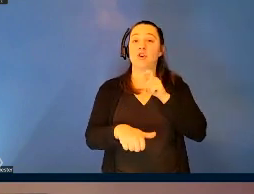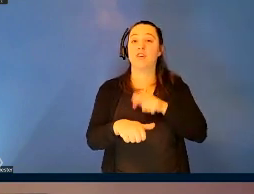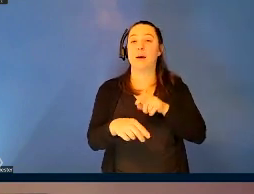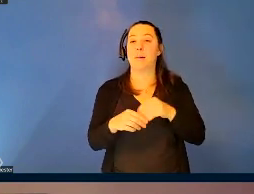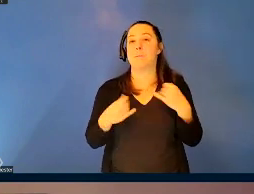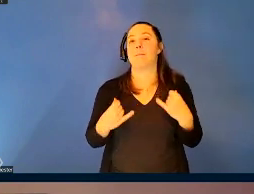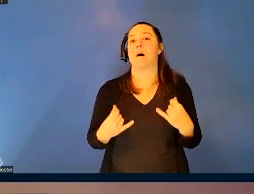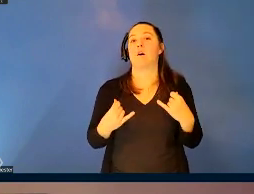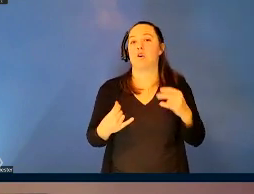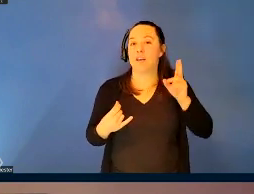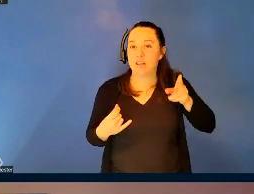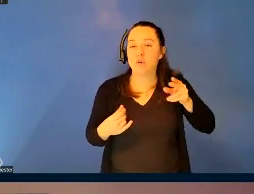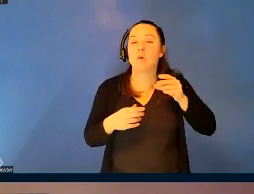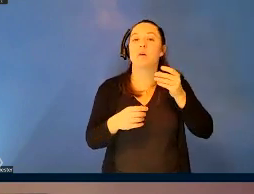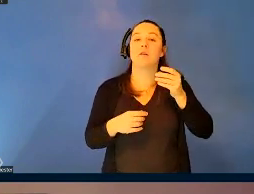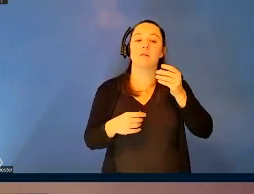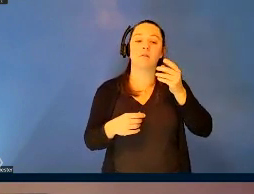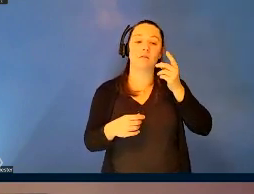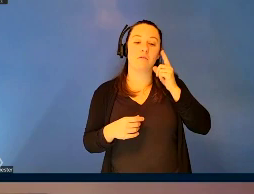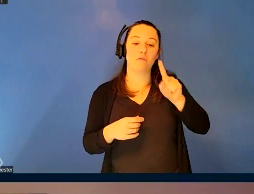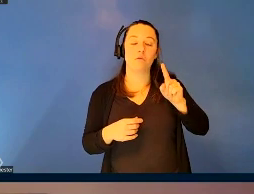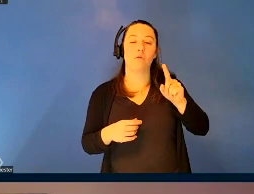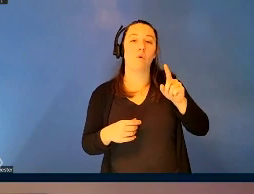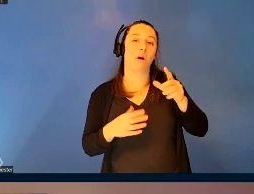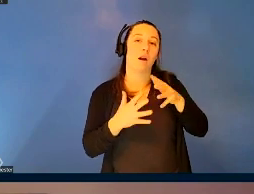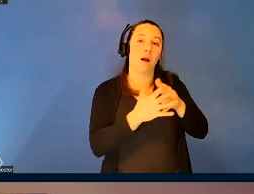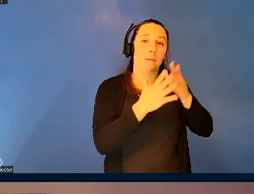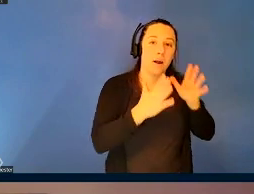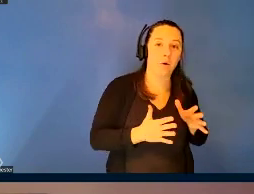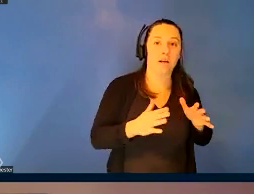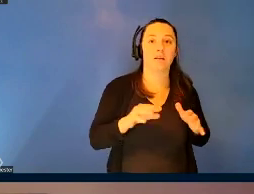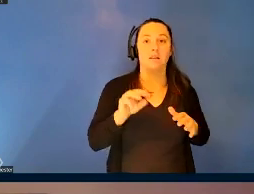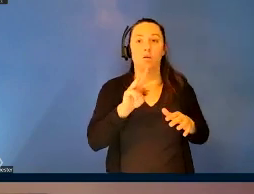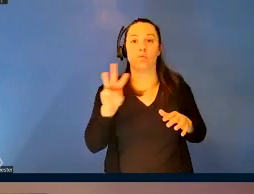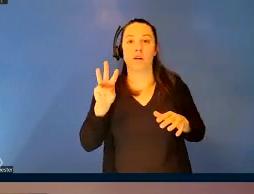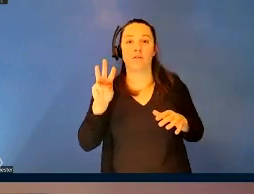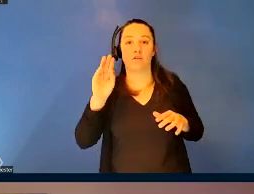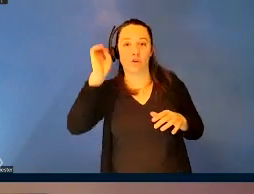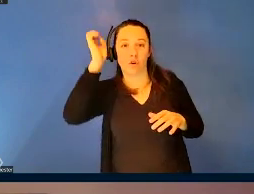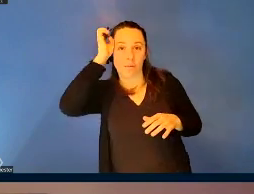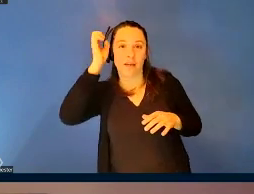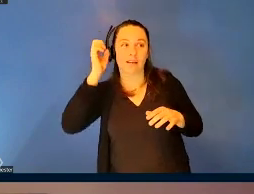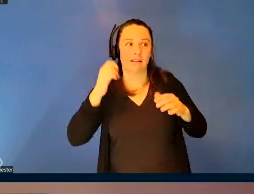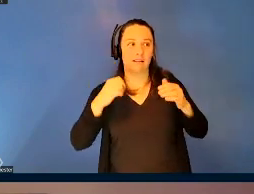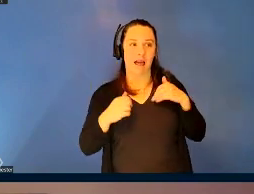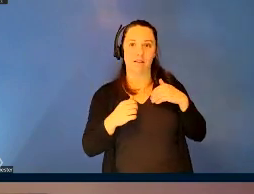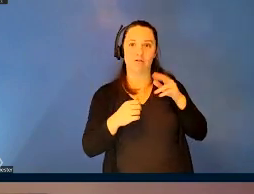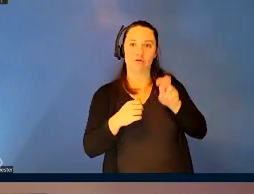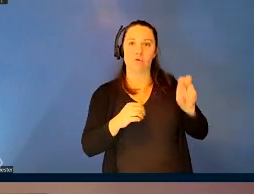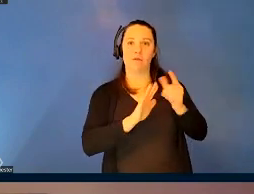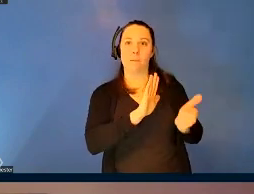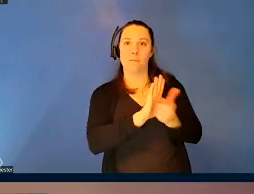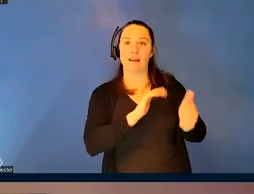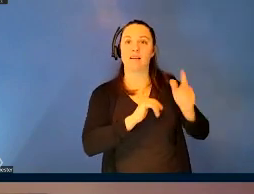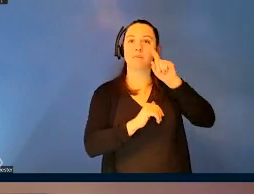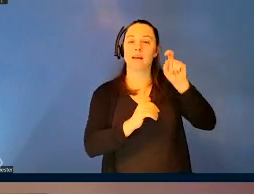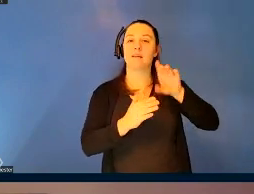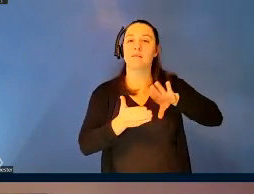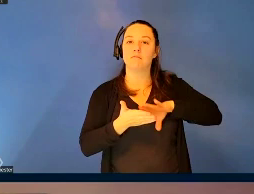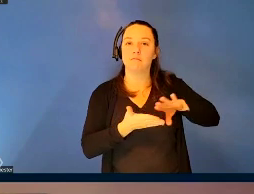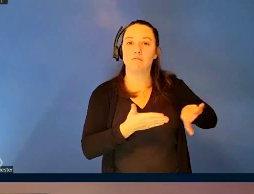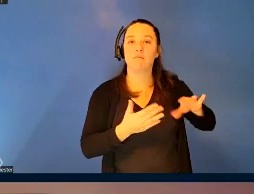wherein Americans and Western Europeans face travel bans from other parts of the world due to hygiene and health concerns.